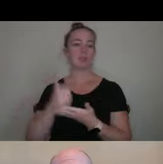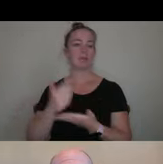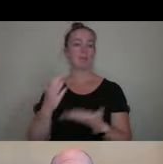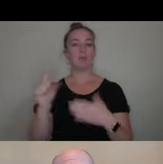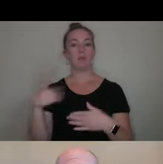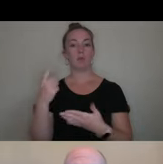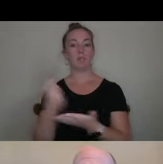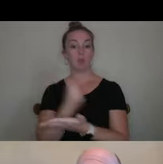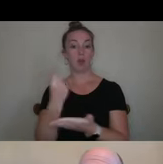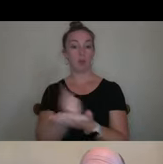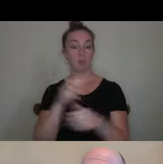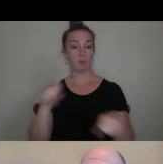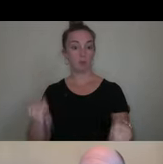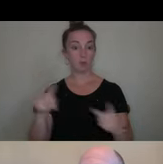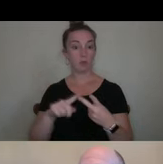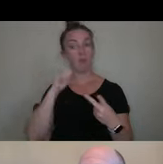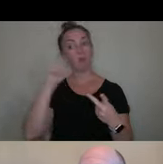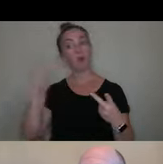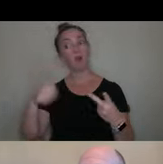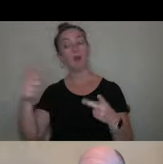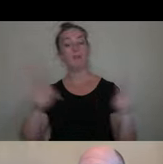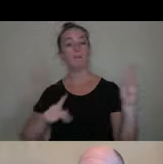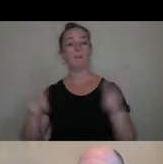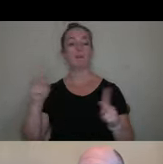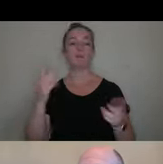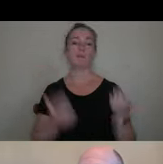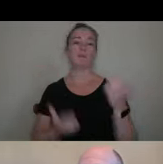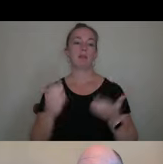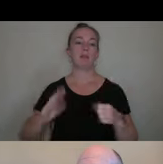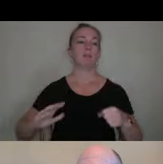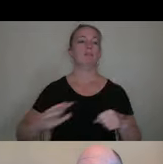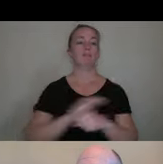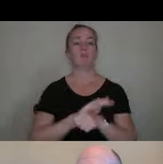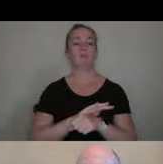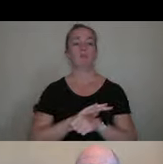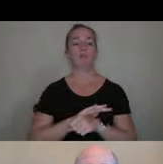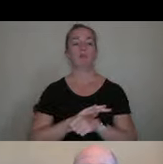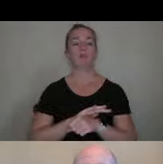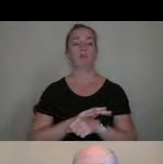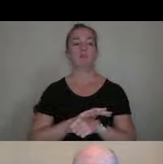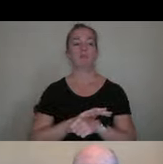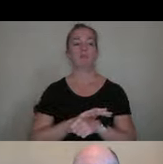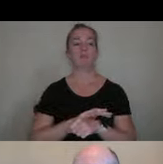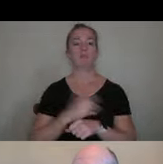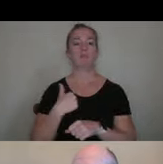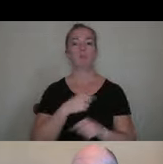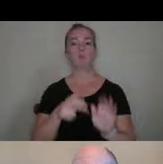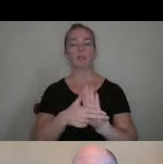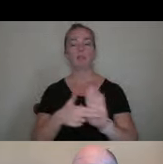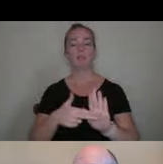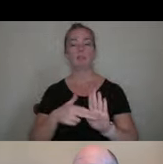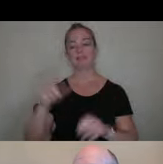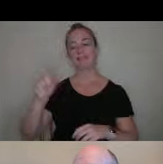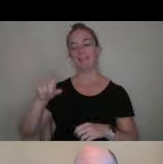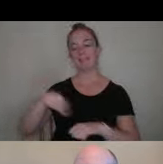scholarship opportunities for other folks. It might be entirely a function of what what gets termed need based financial aid